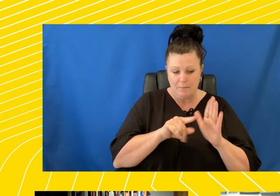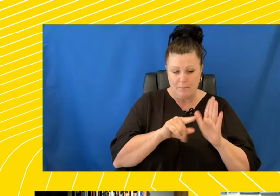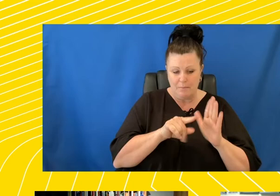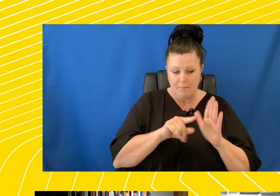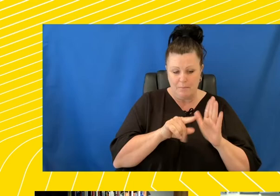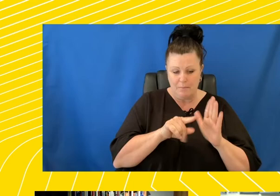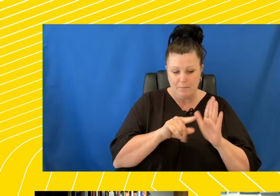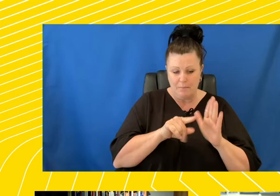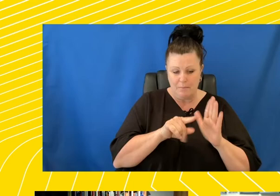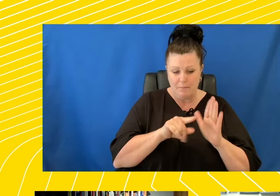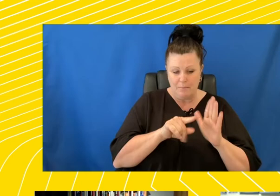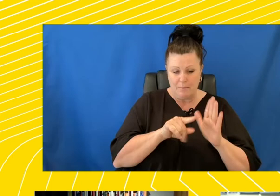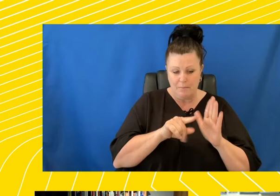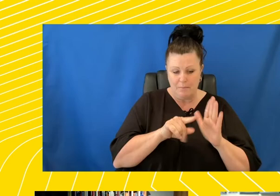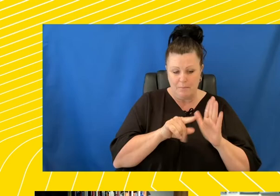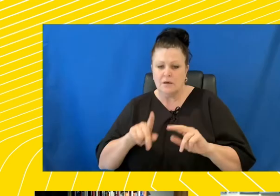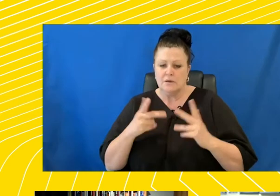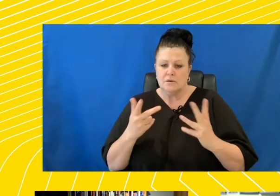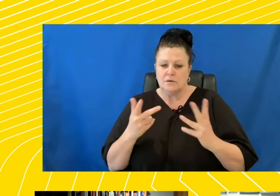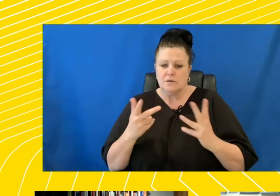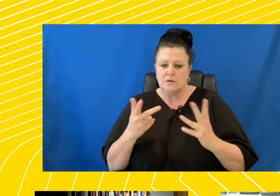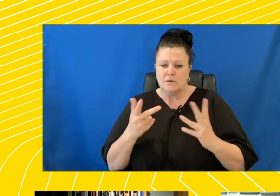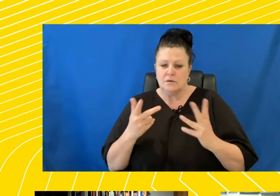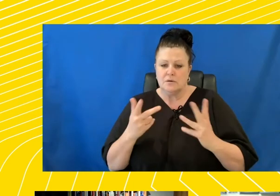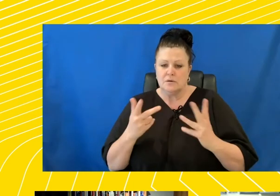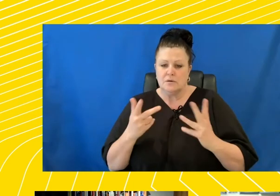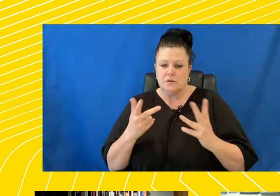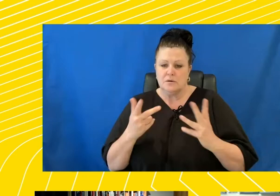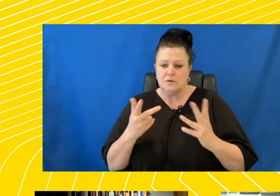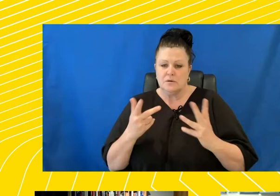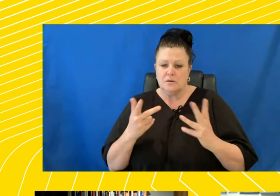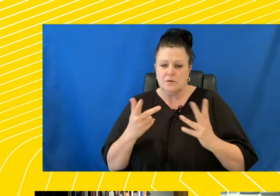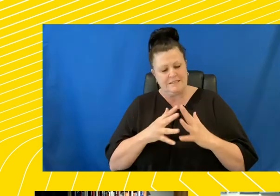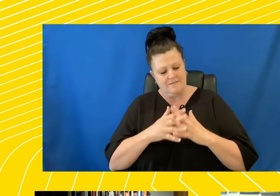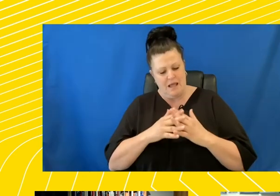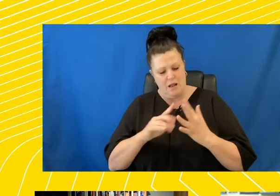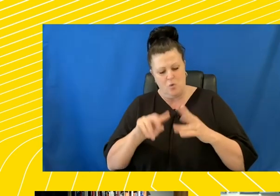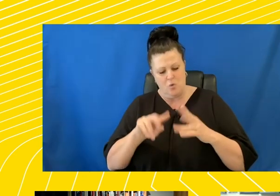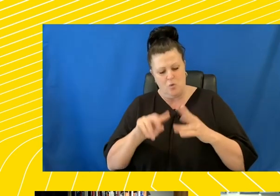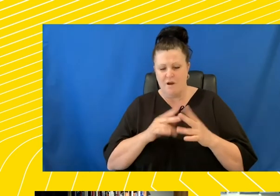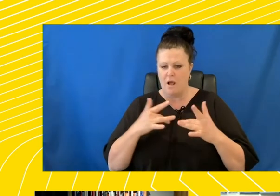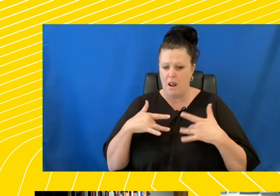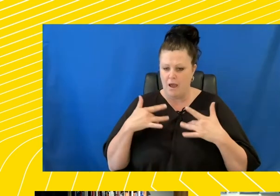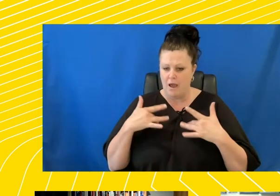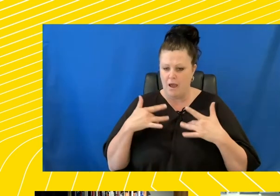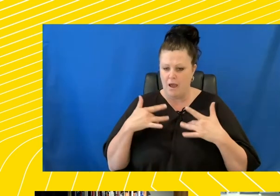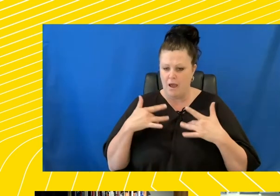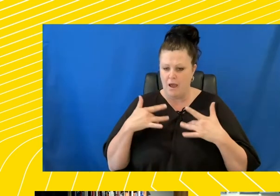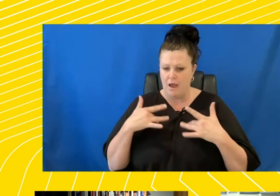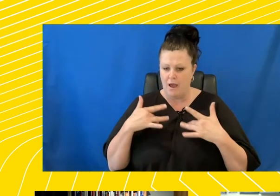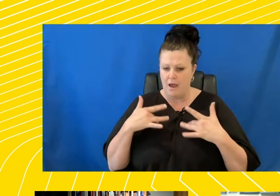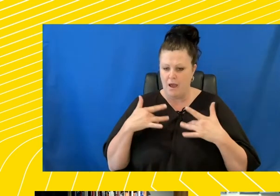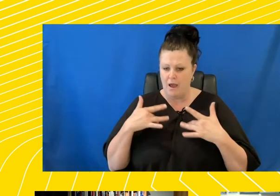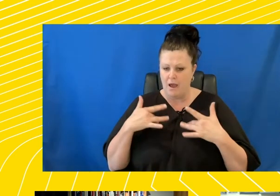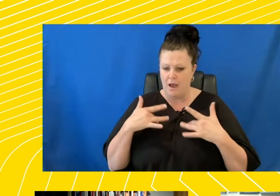tacit assumptions about a relative value of life. And I think that is particularly the case when we are looking at the